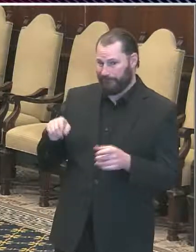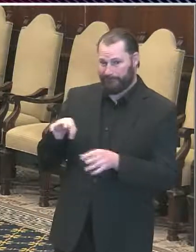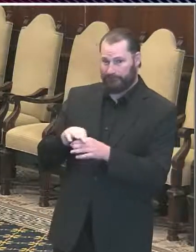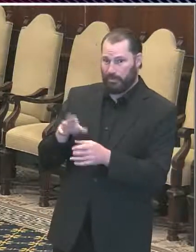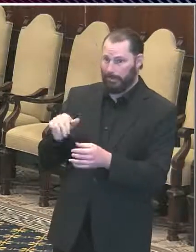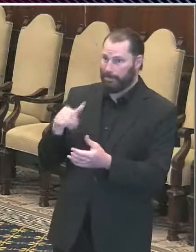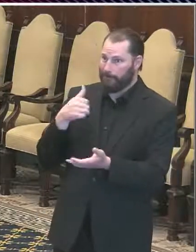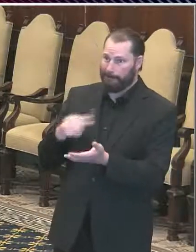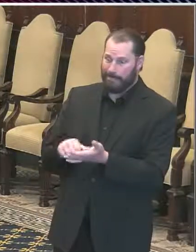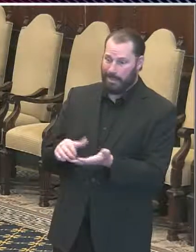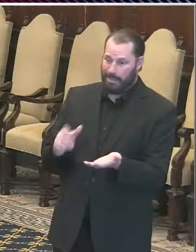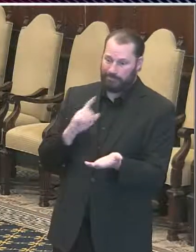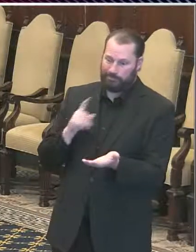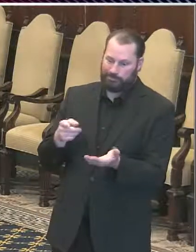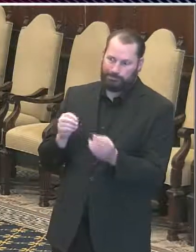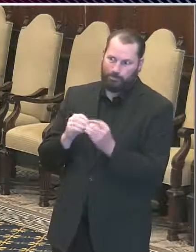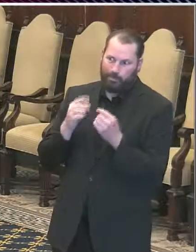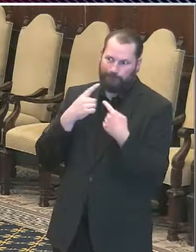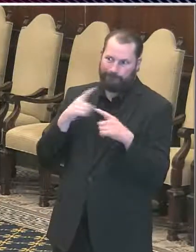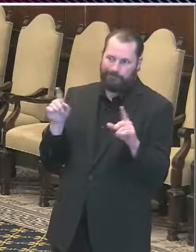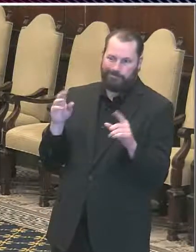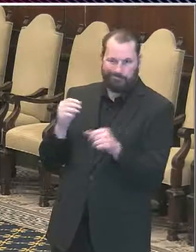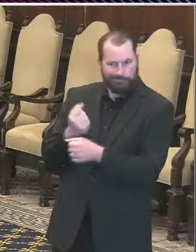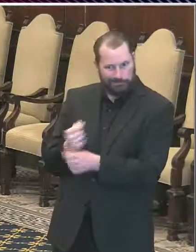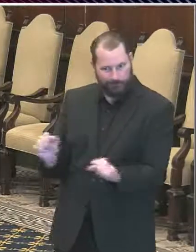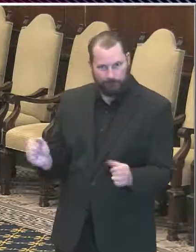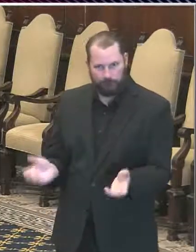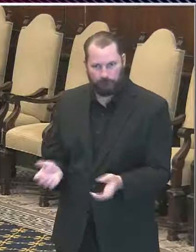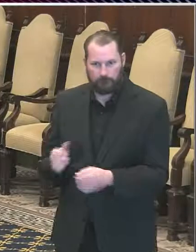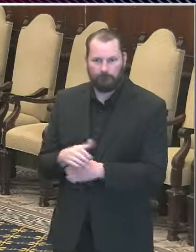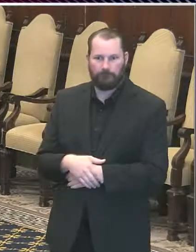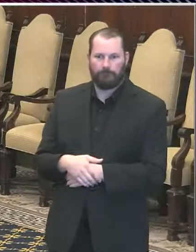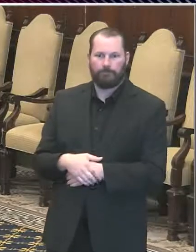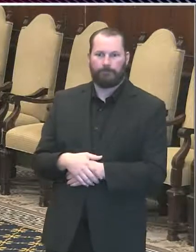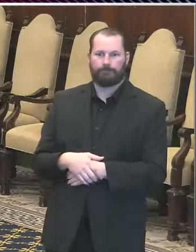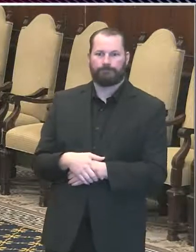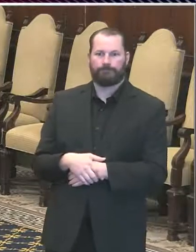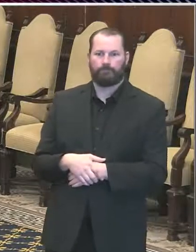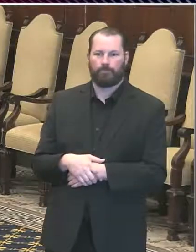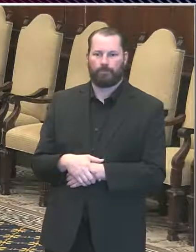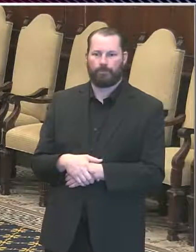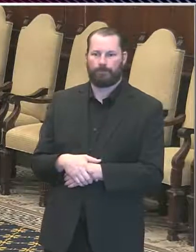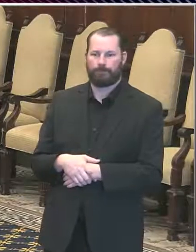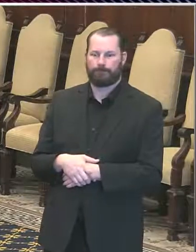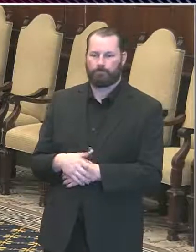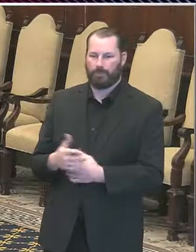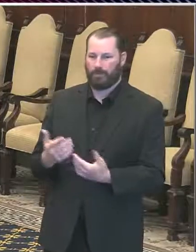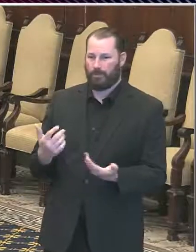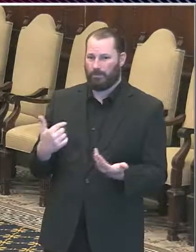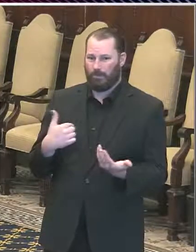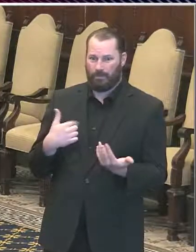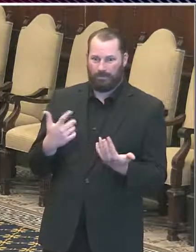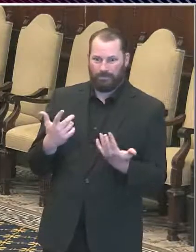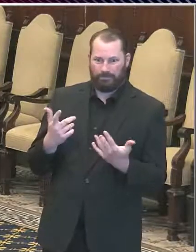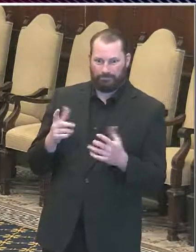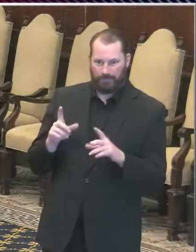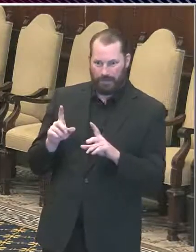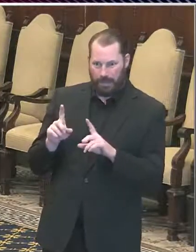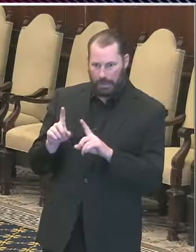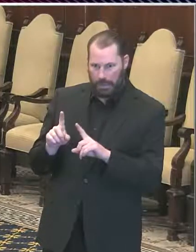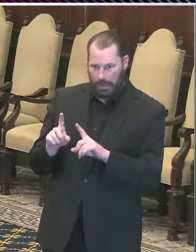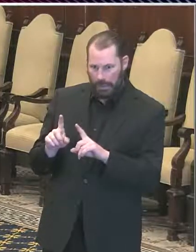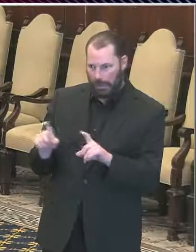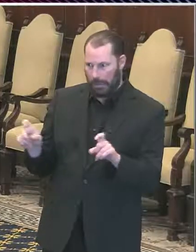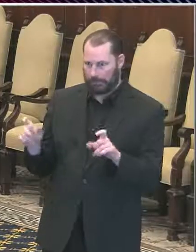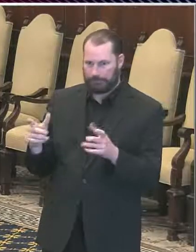to do it we'll ask people to come out there the campaigns that people are running I